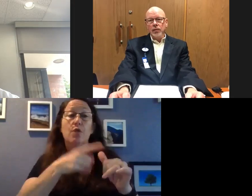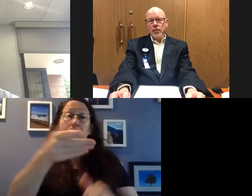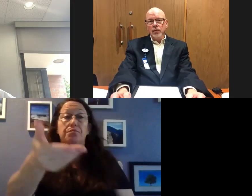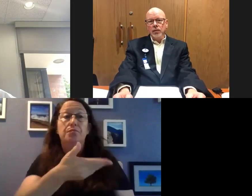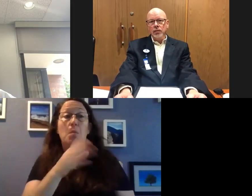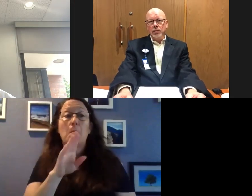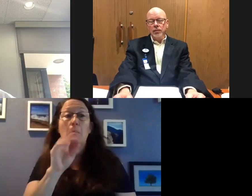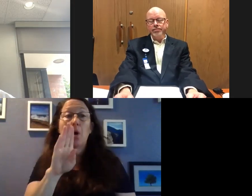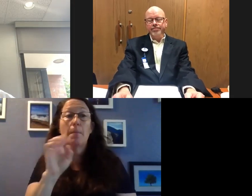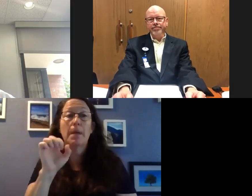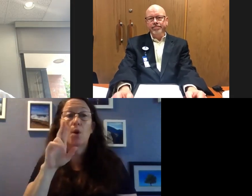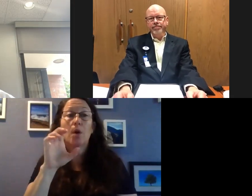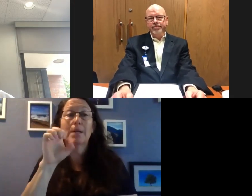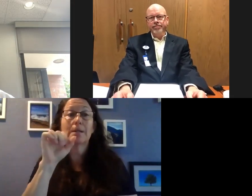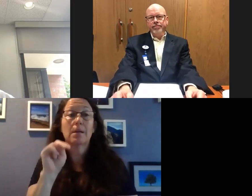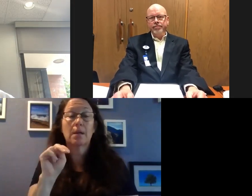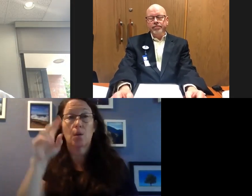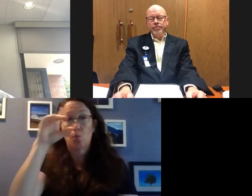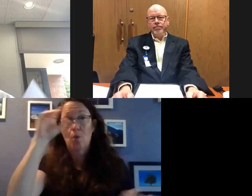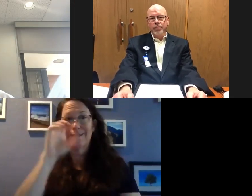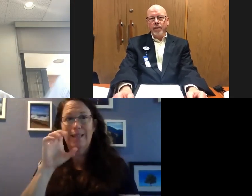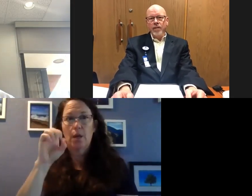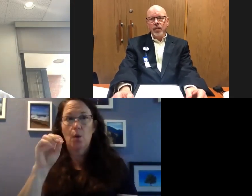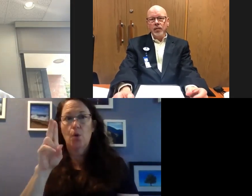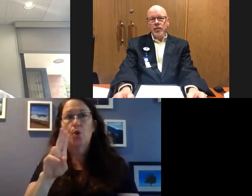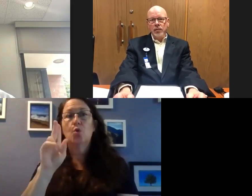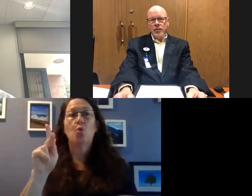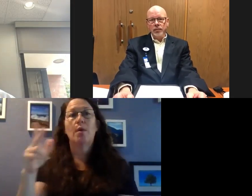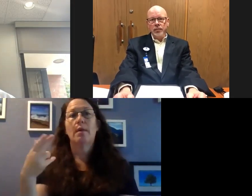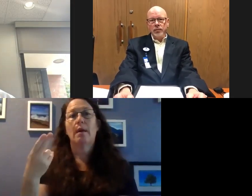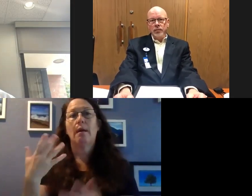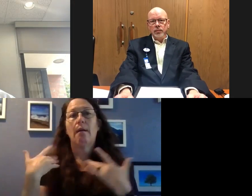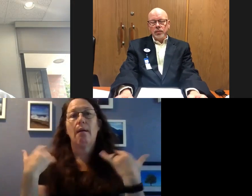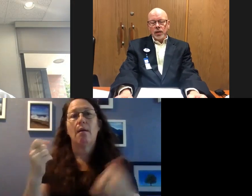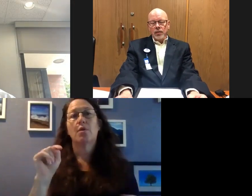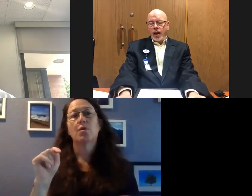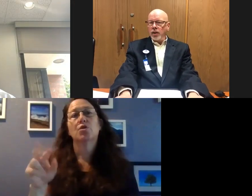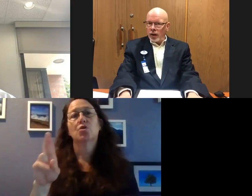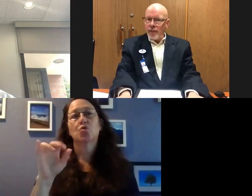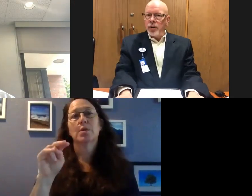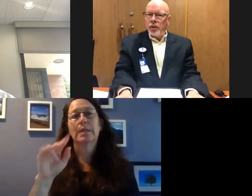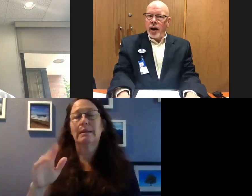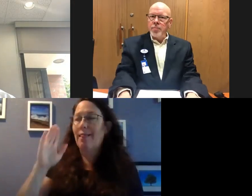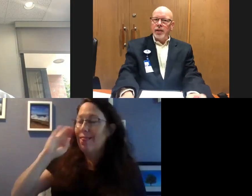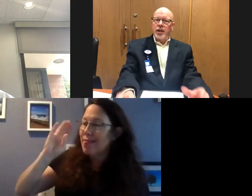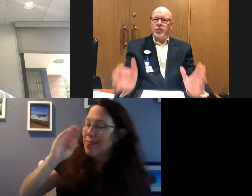Bob Erickson, President and CEO of UnityPoint Health Trinity. Please go ahead, Bob. Thank you. Good afternoon. I apologize. We're having